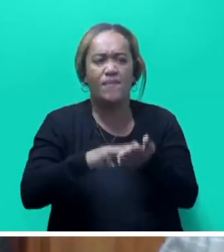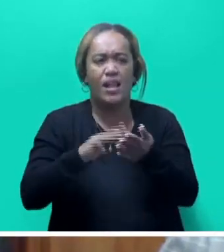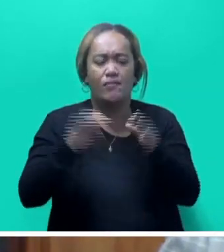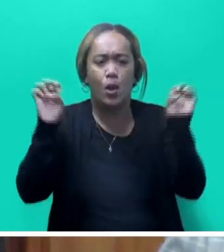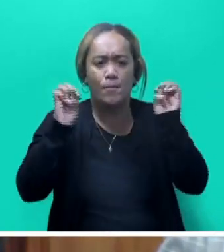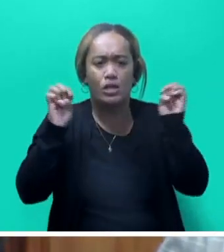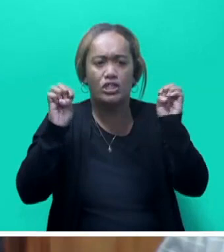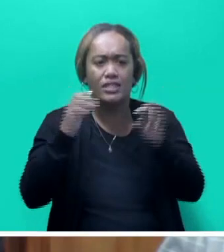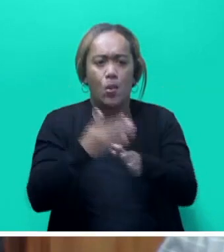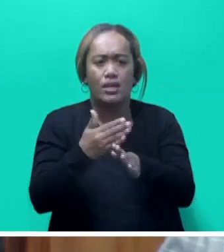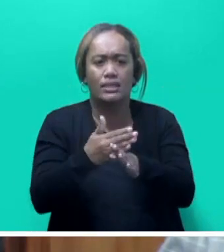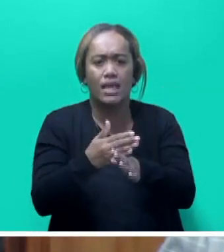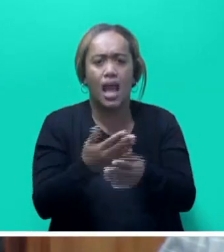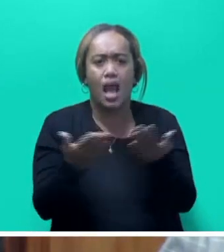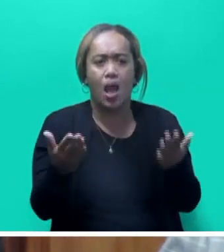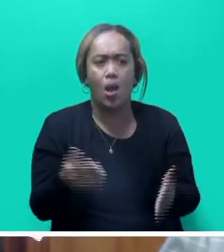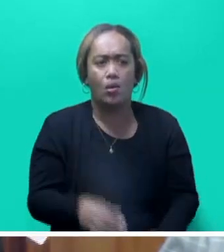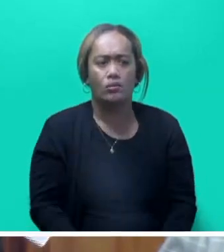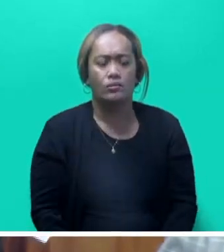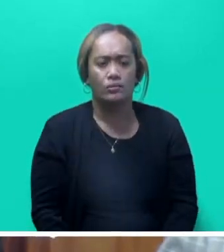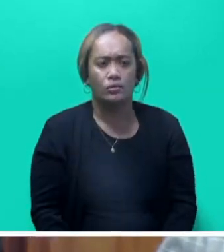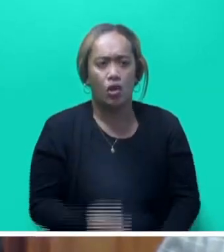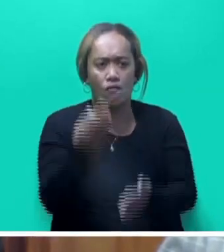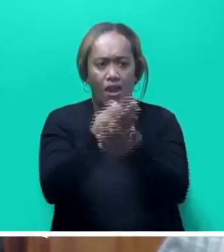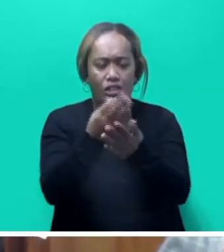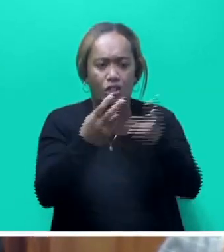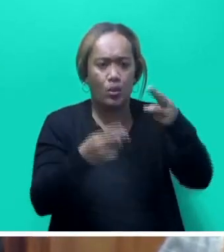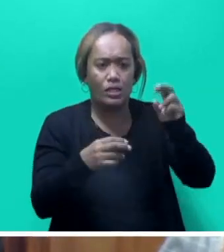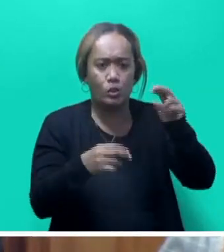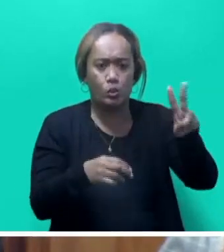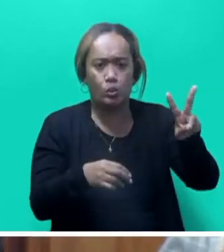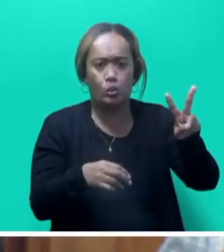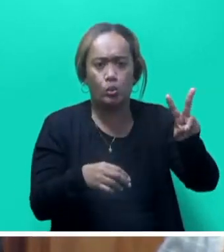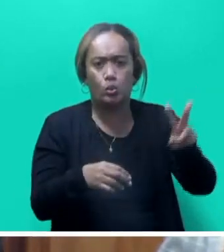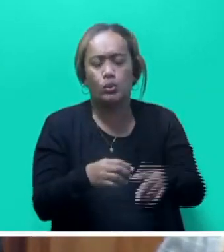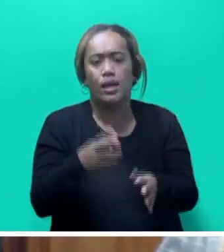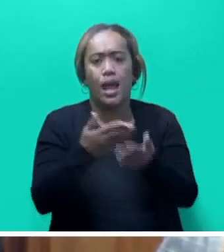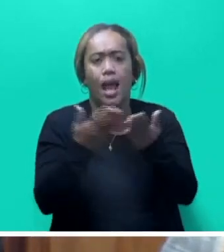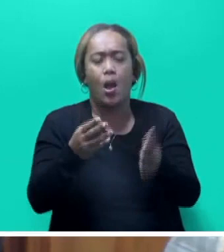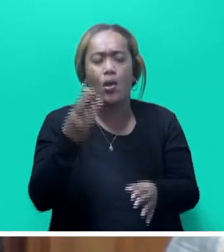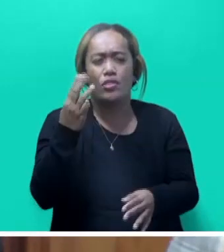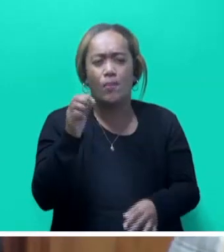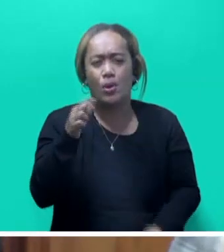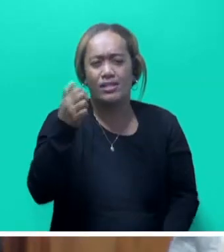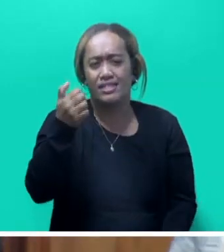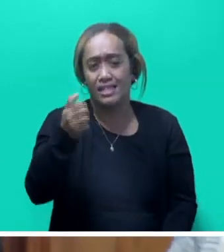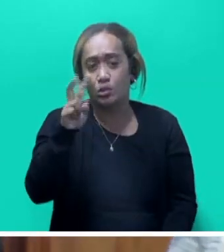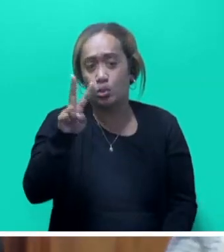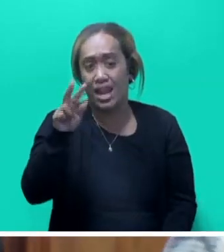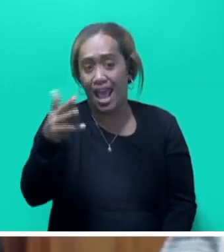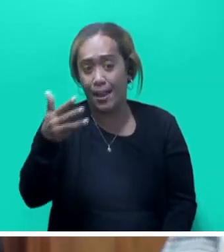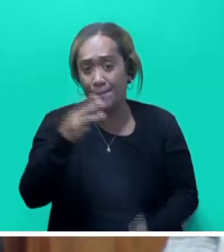works in 2021-22 financially. Of the 362.9 million budgeted for FRA's capital works,